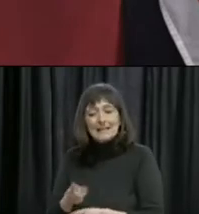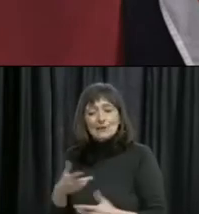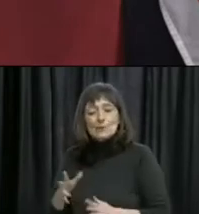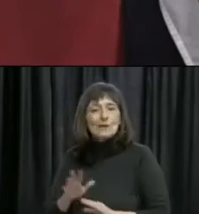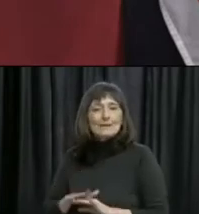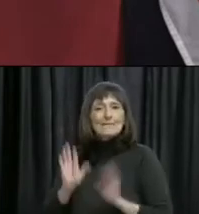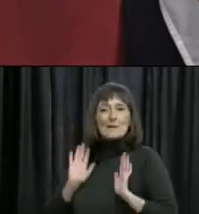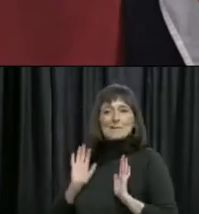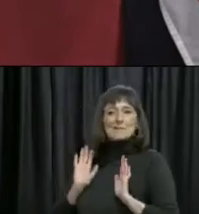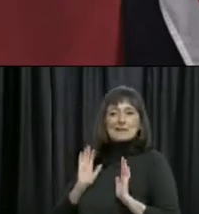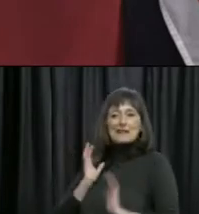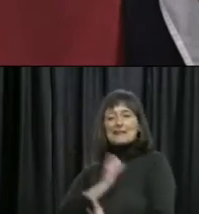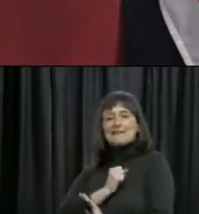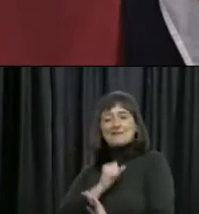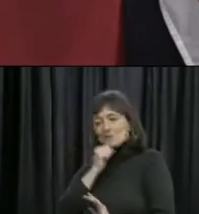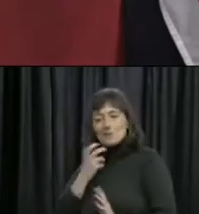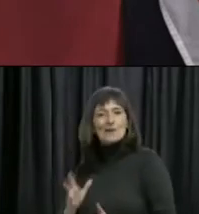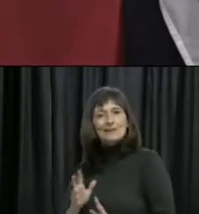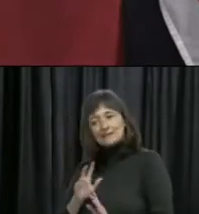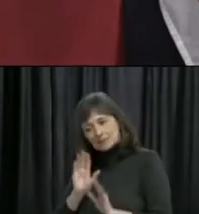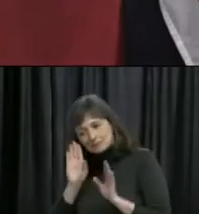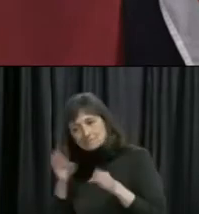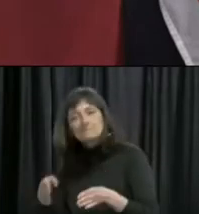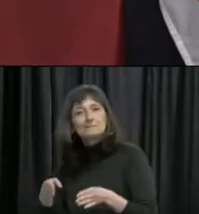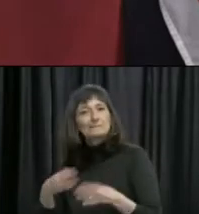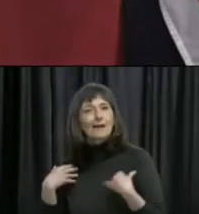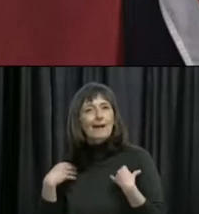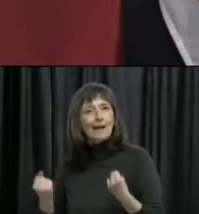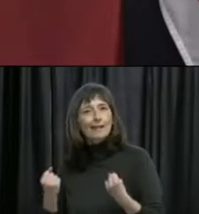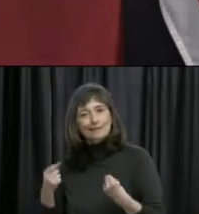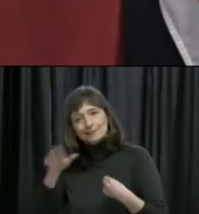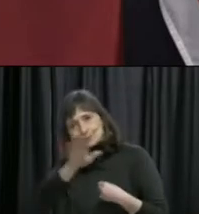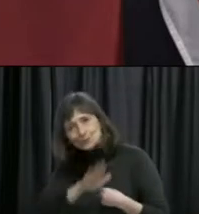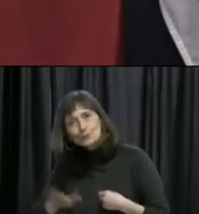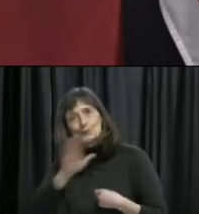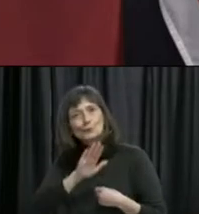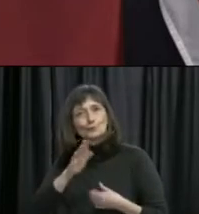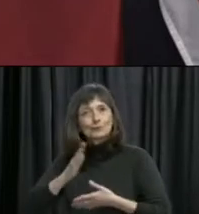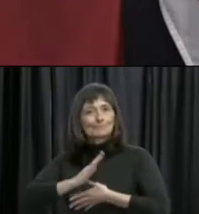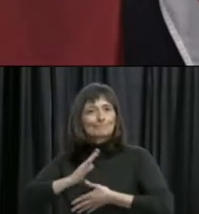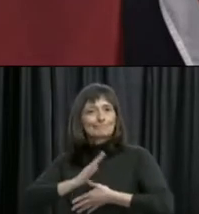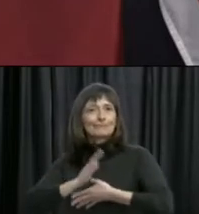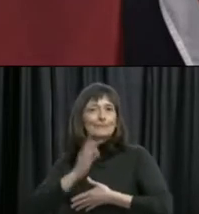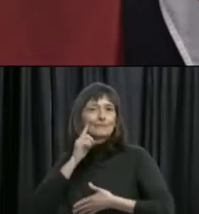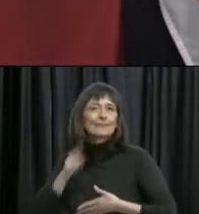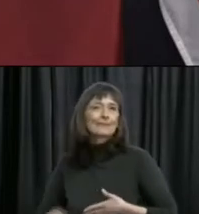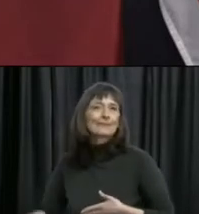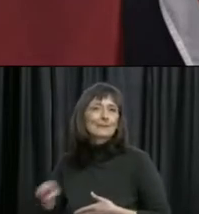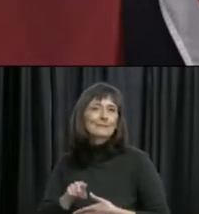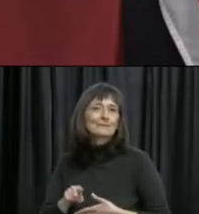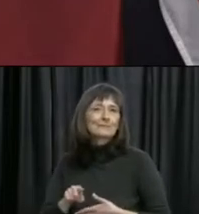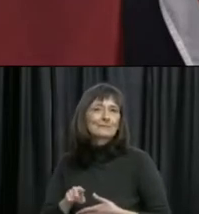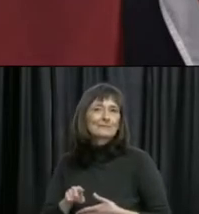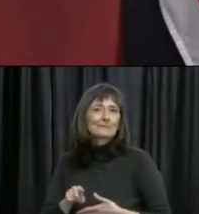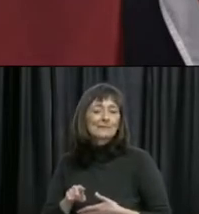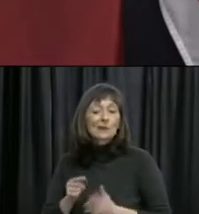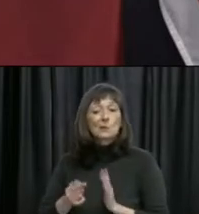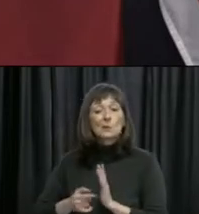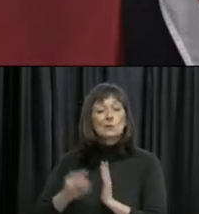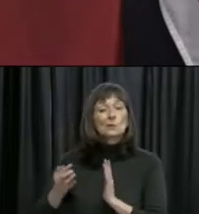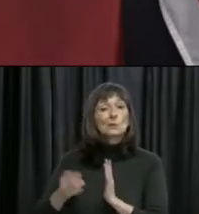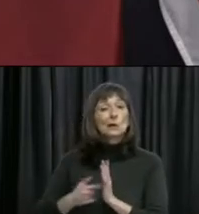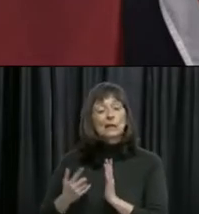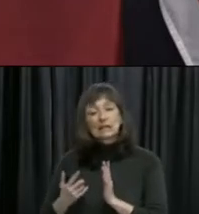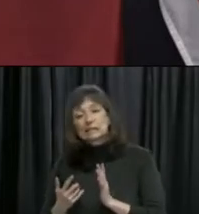let it go. They clearly have the health of Newfoundlanders and Labradorians first and foremost, and unfortunately, from time to time, it